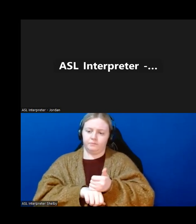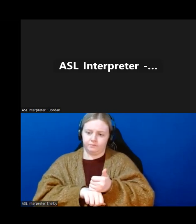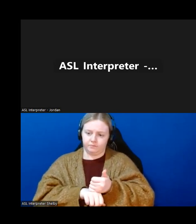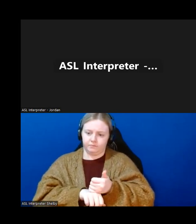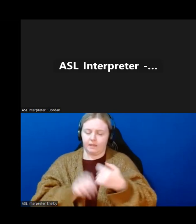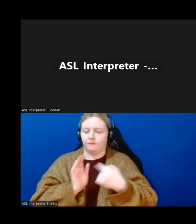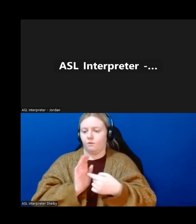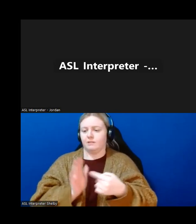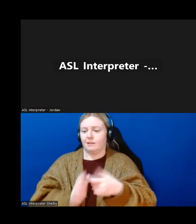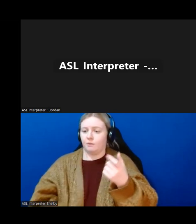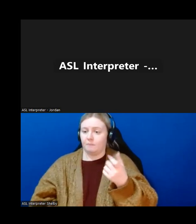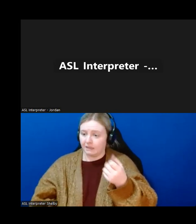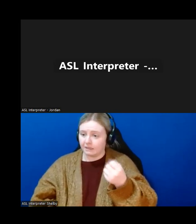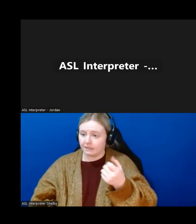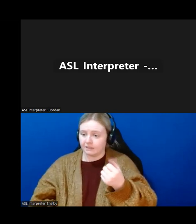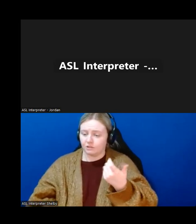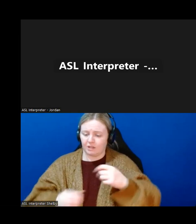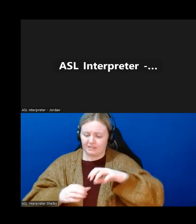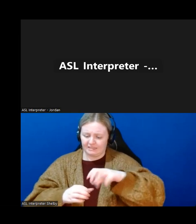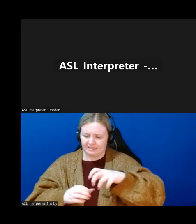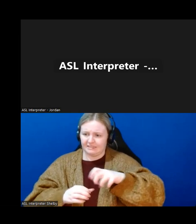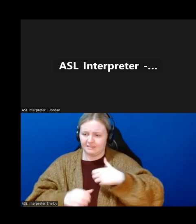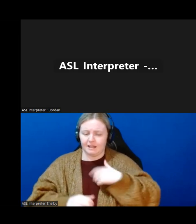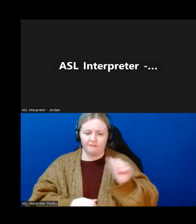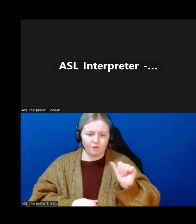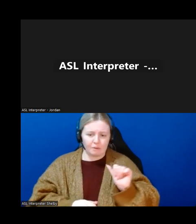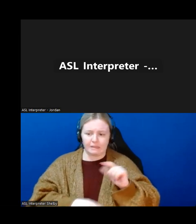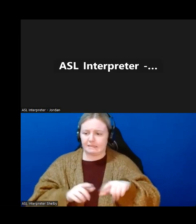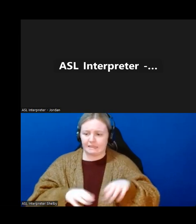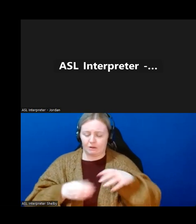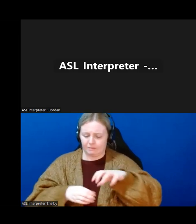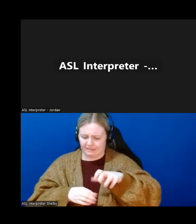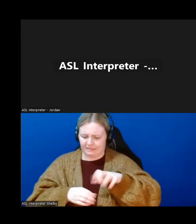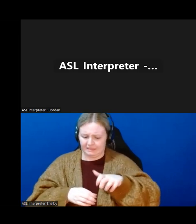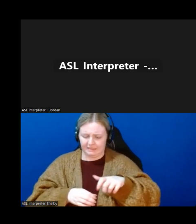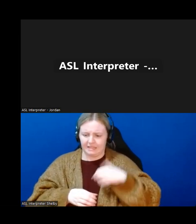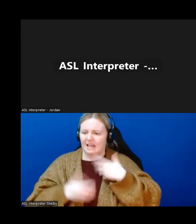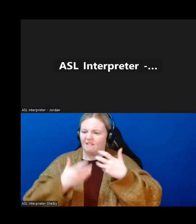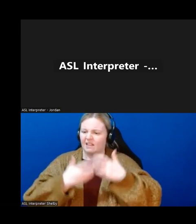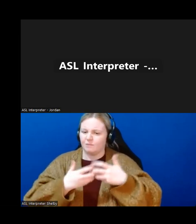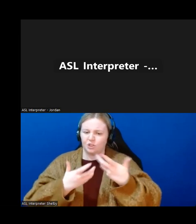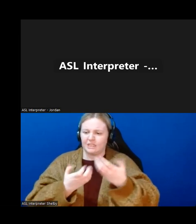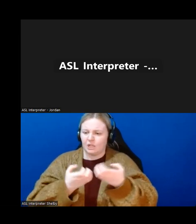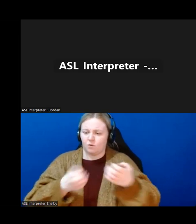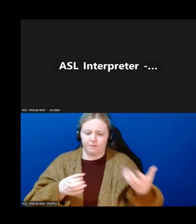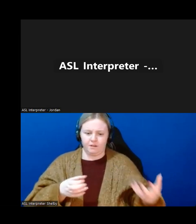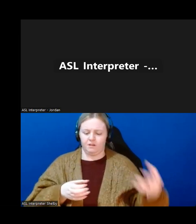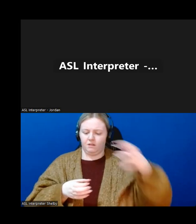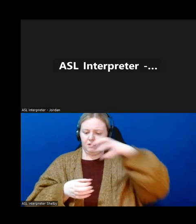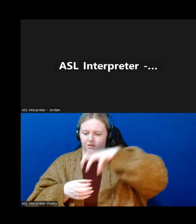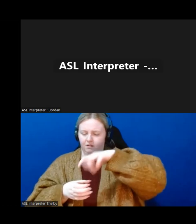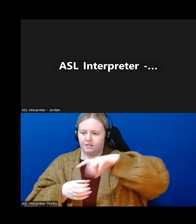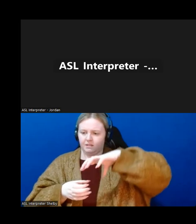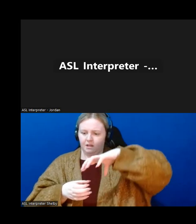milk. If we've got arthritis and dexterity is trouble, you put that on top of that milk that twists and it's a larger